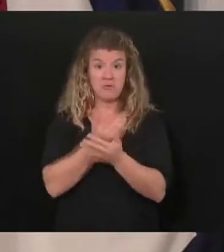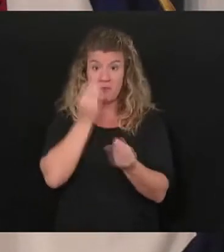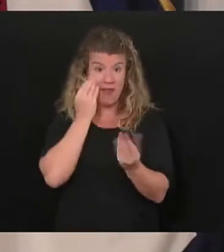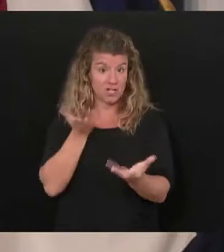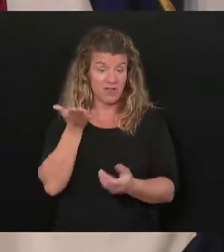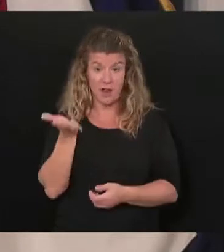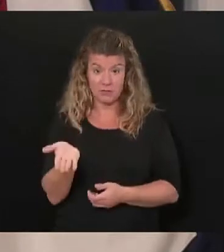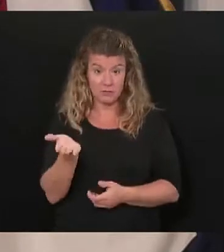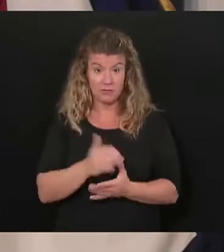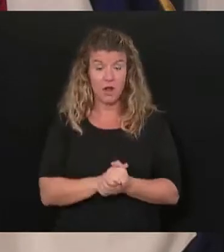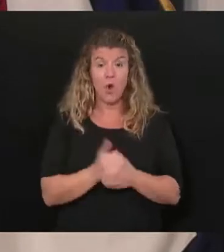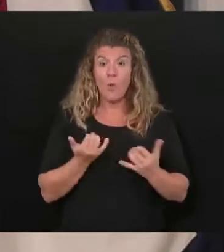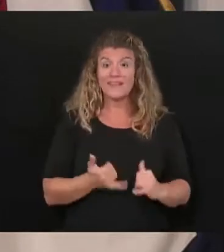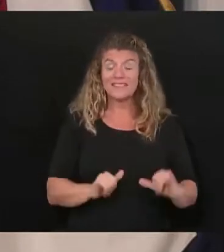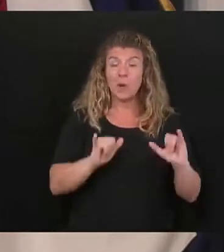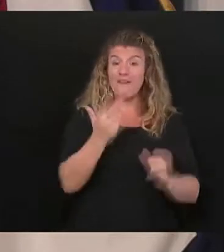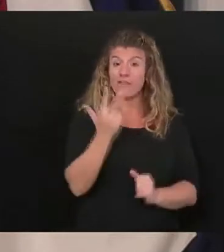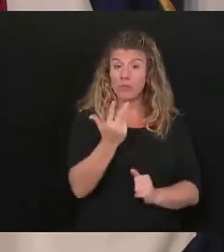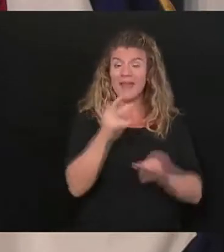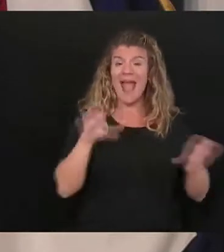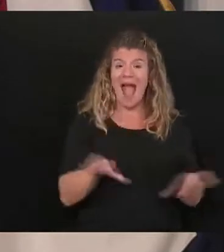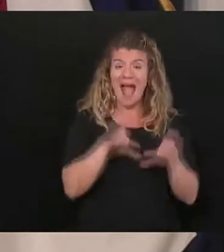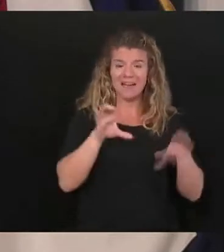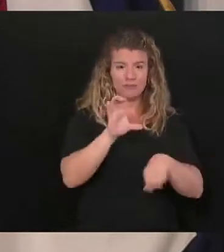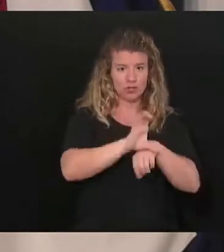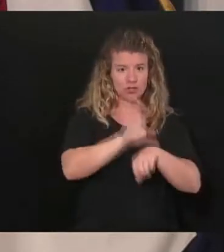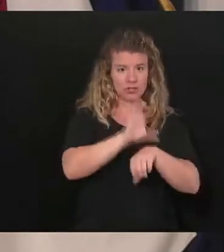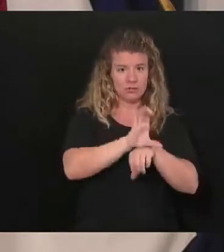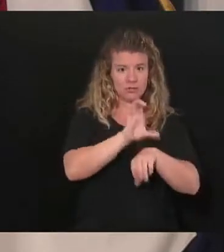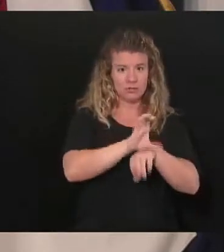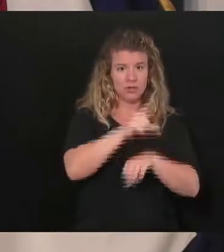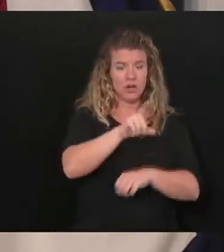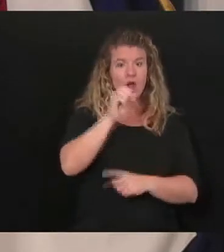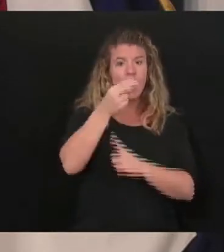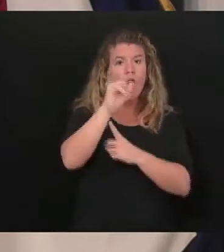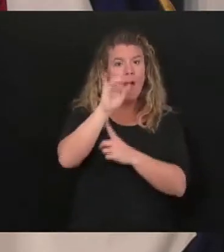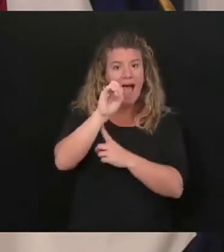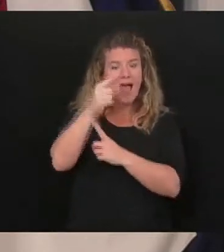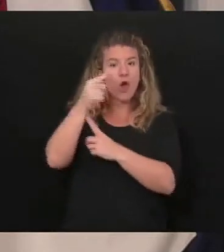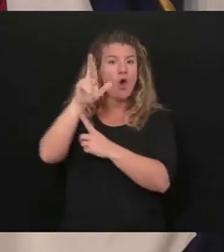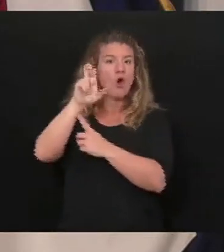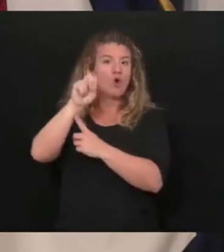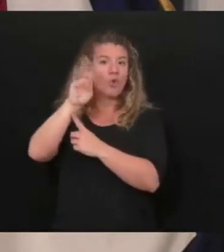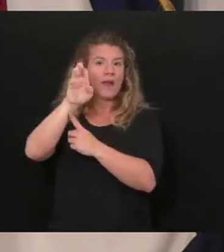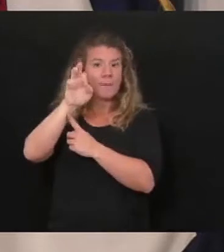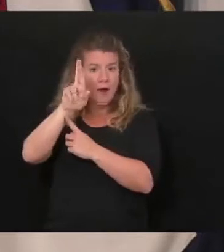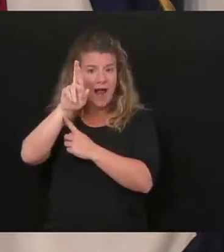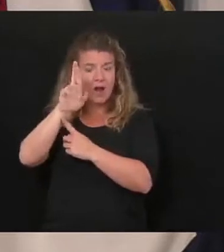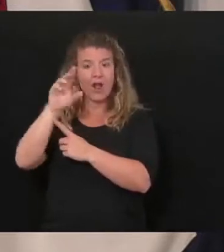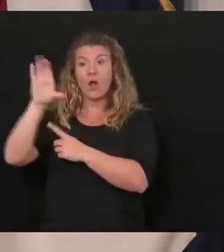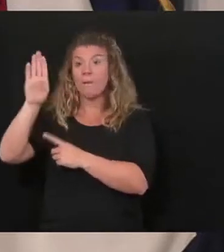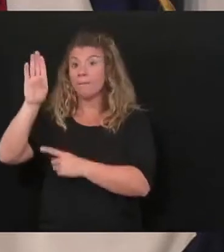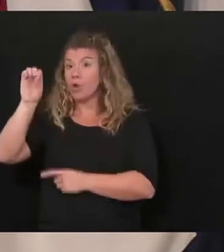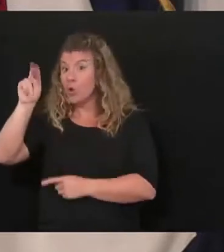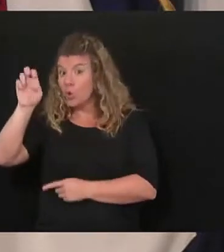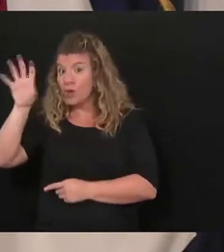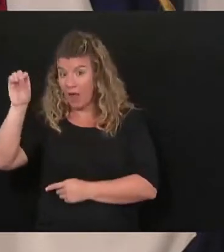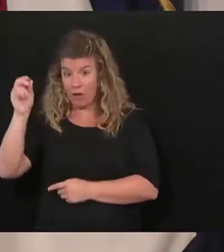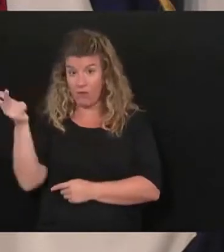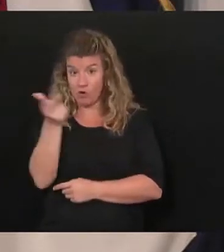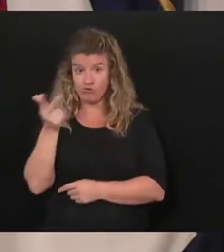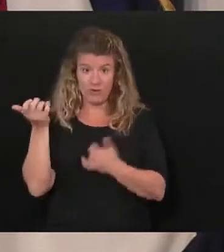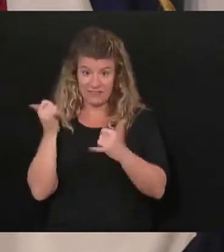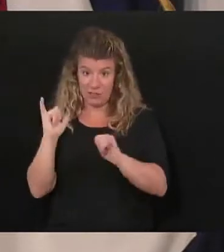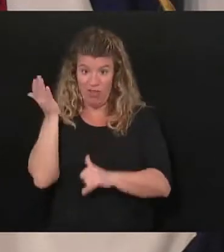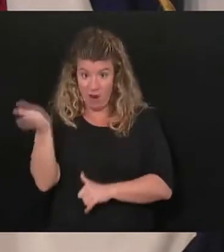We still have three active church outbreaks in Ohio, Greenbrier, and Boone counties. I want to, again, strongly encourage